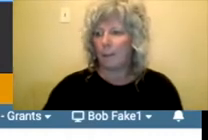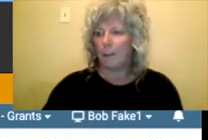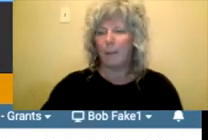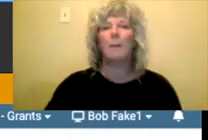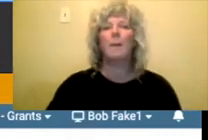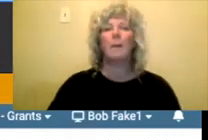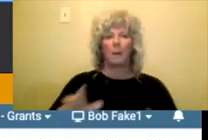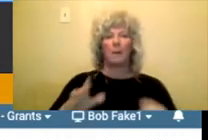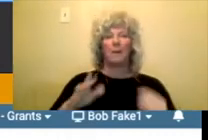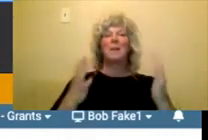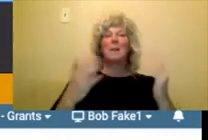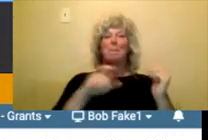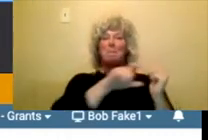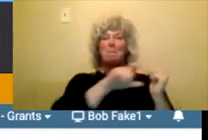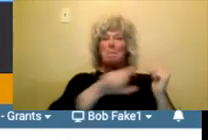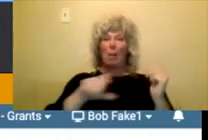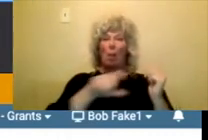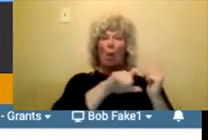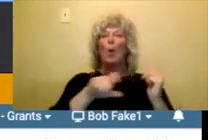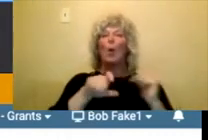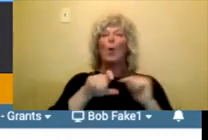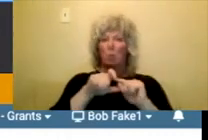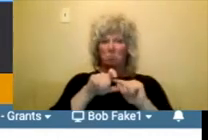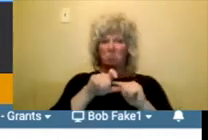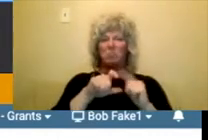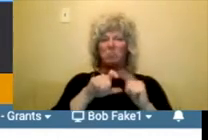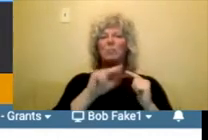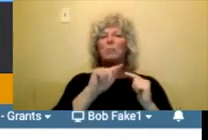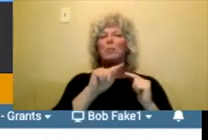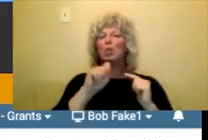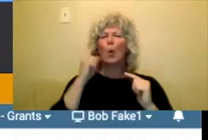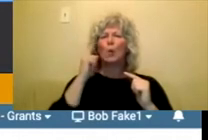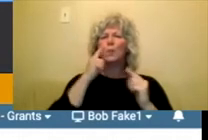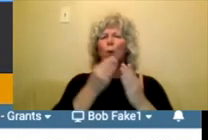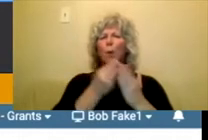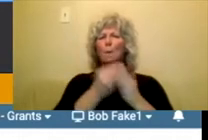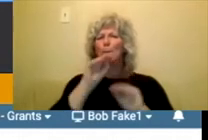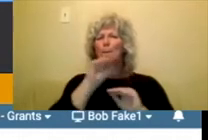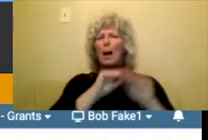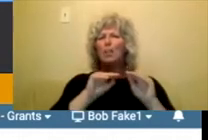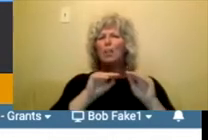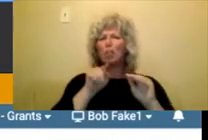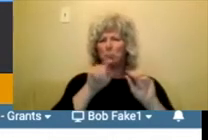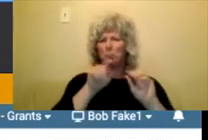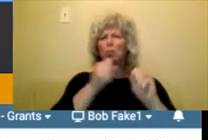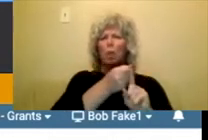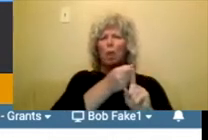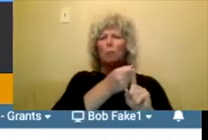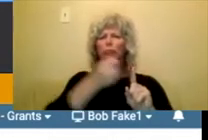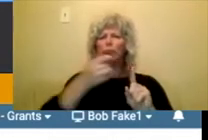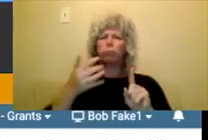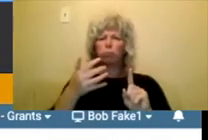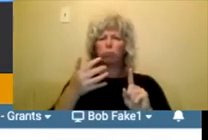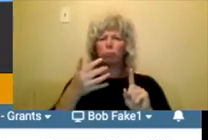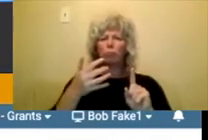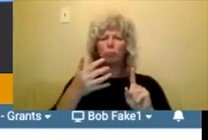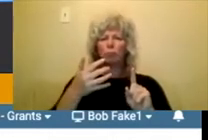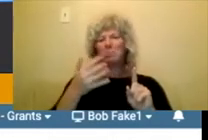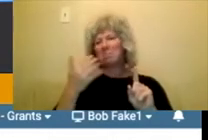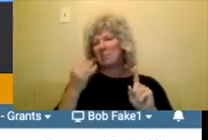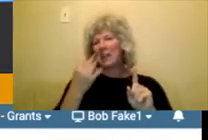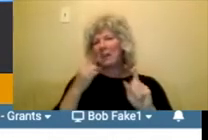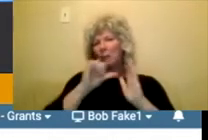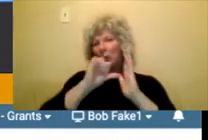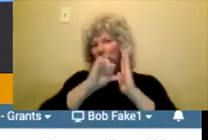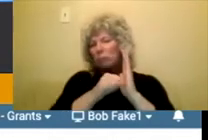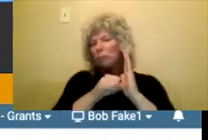that's where it gets a little more detailed and you can tell us, um, a little bit more about those line items of